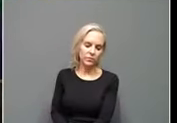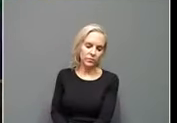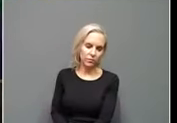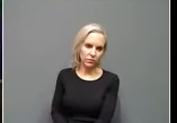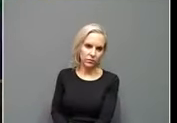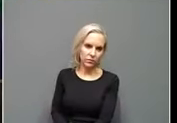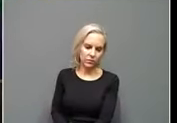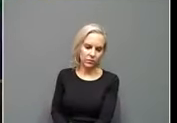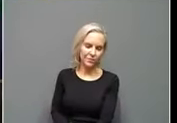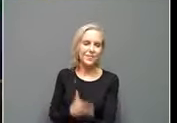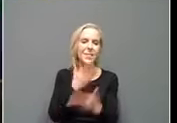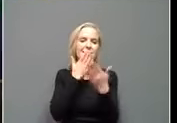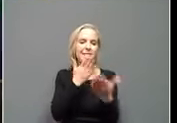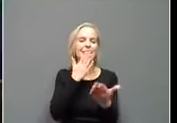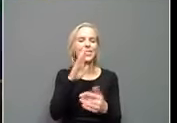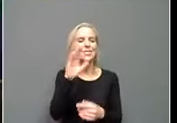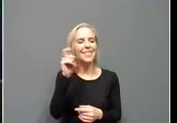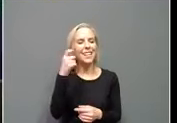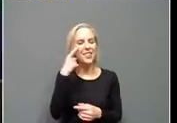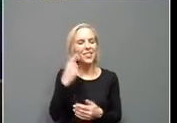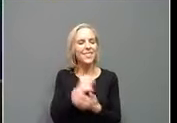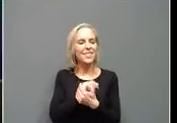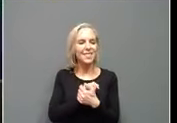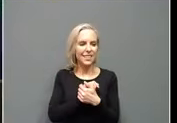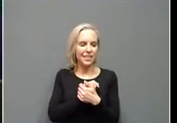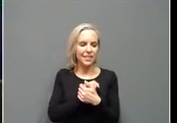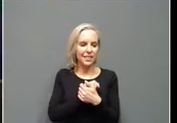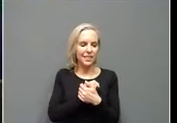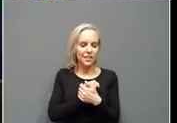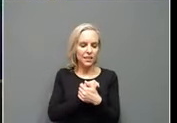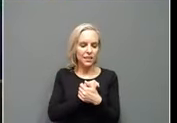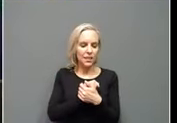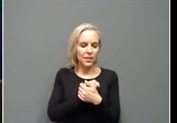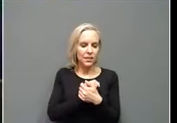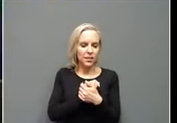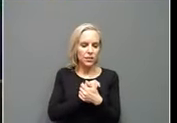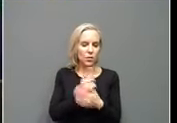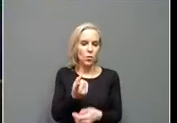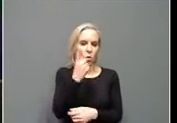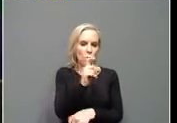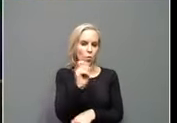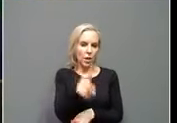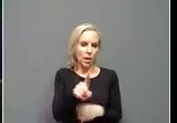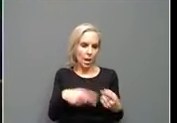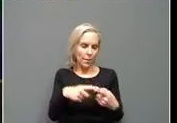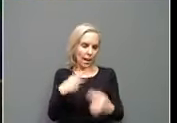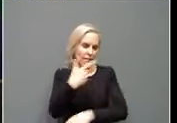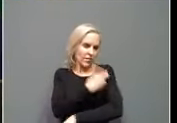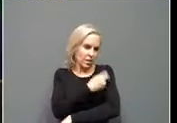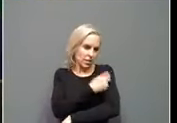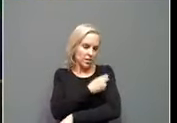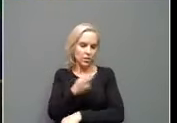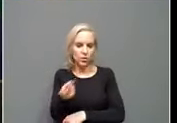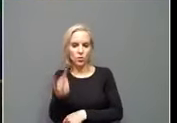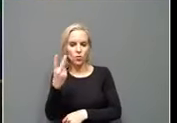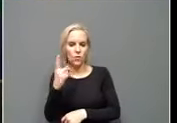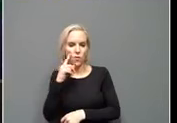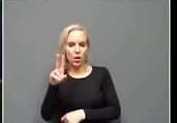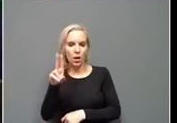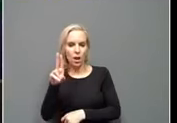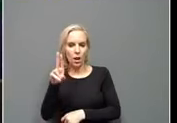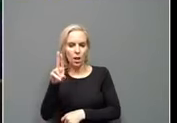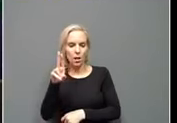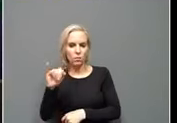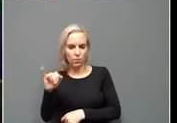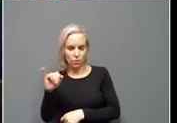Thank you, Governor. Um, I have, uh, one question about vaccines, two on unemployment. I hope you'll bear with